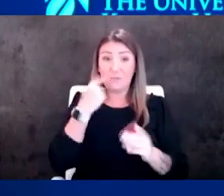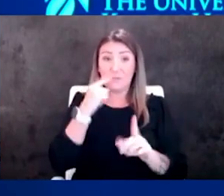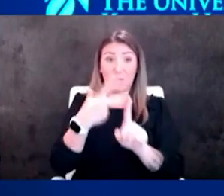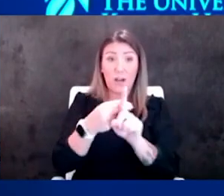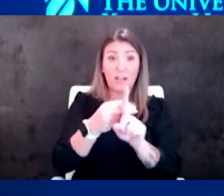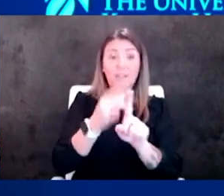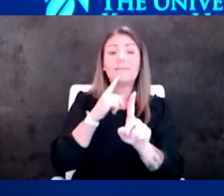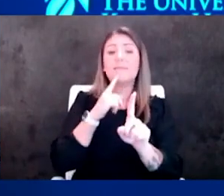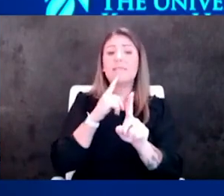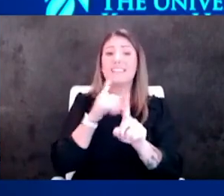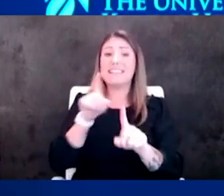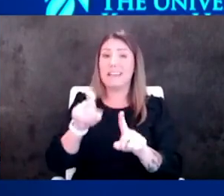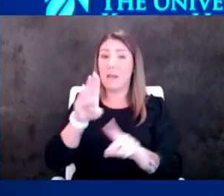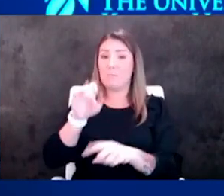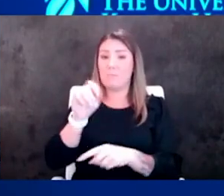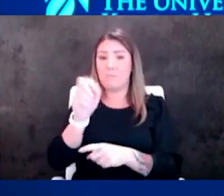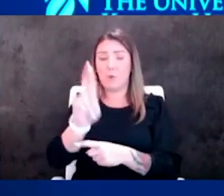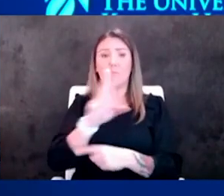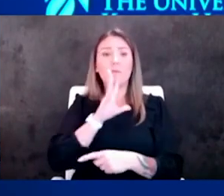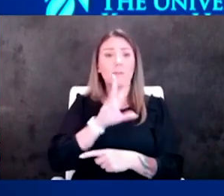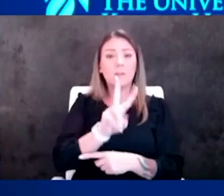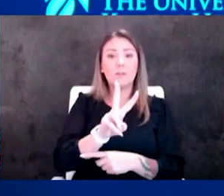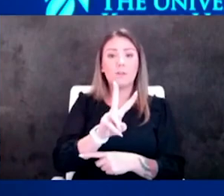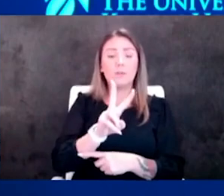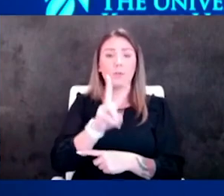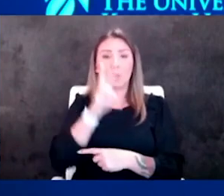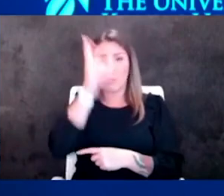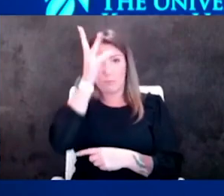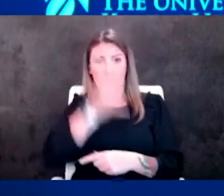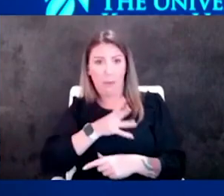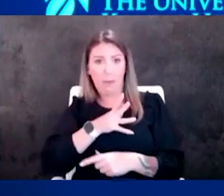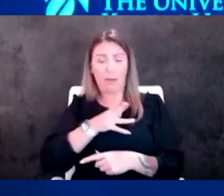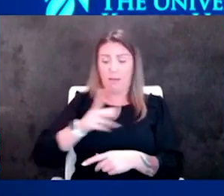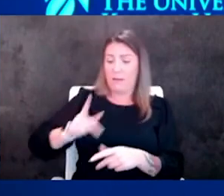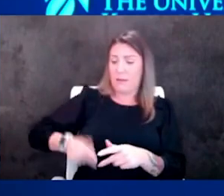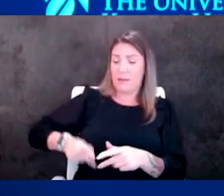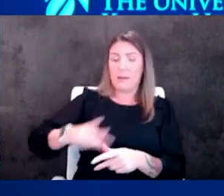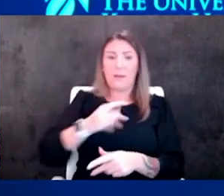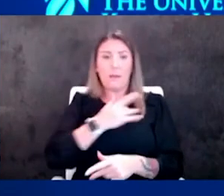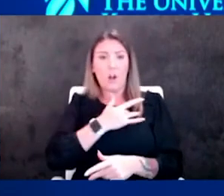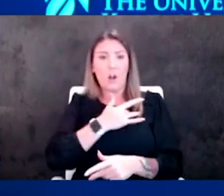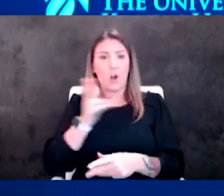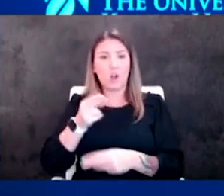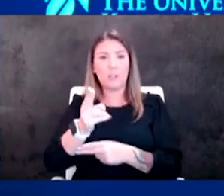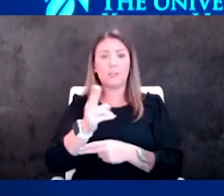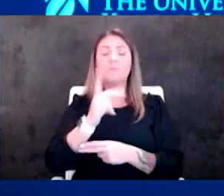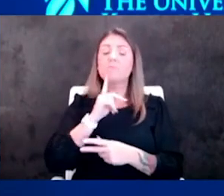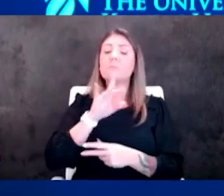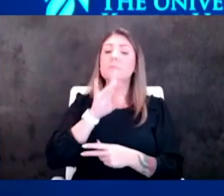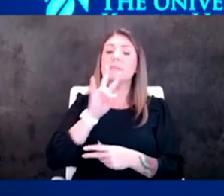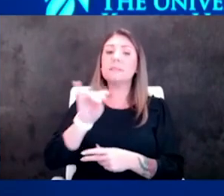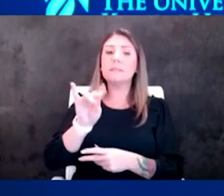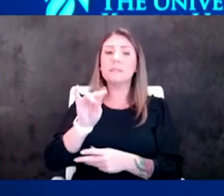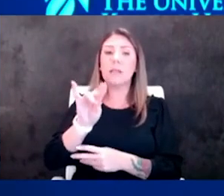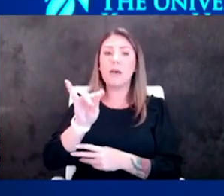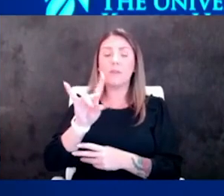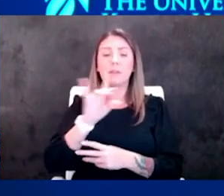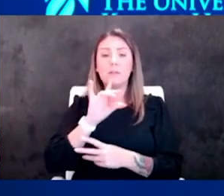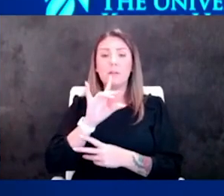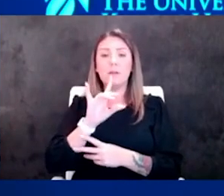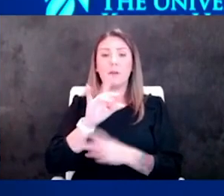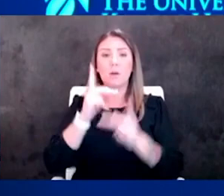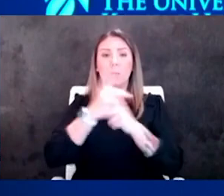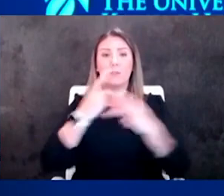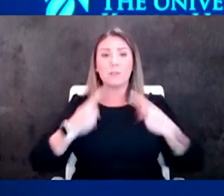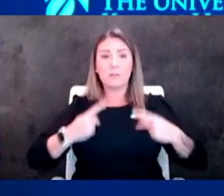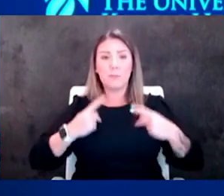year old male to your point kidney transplant and heart history a 70 year old who has worsening pneumonia a 65